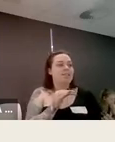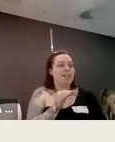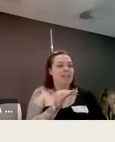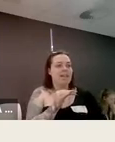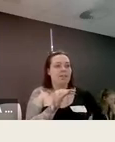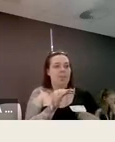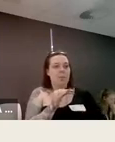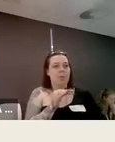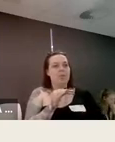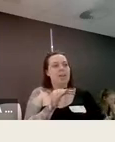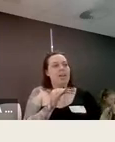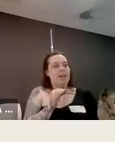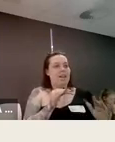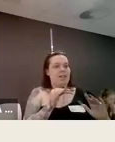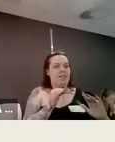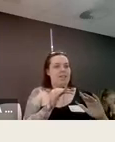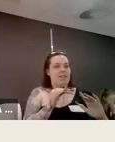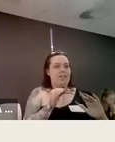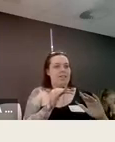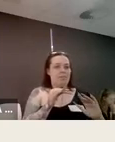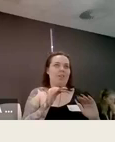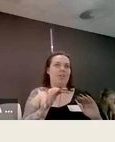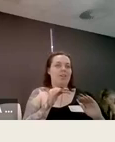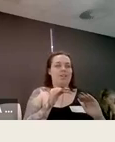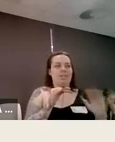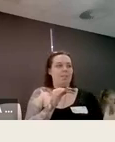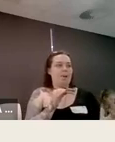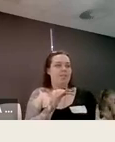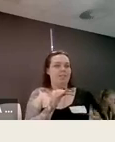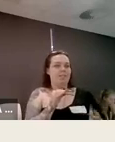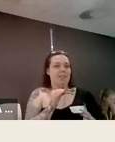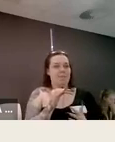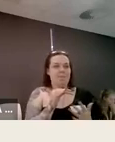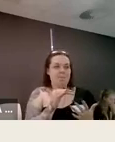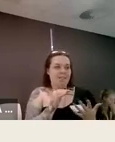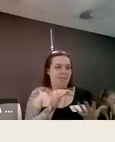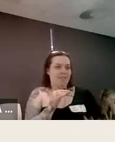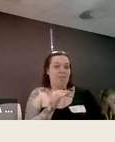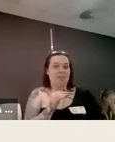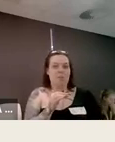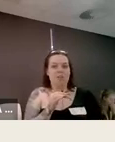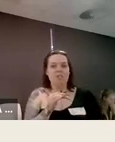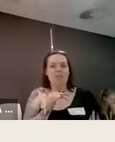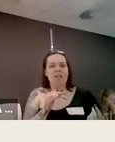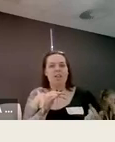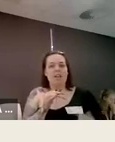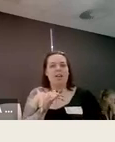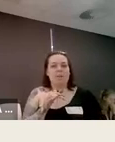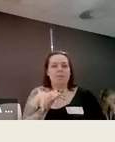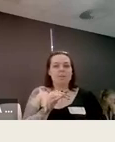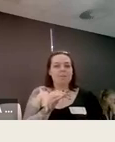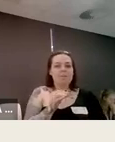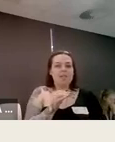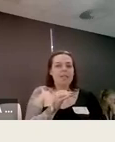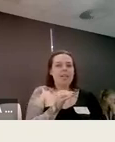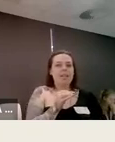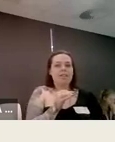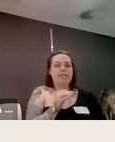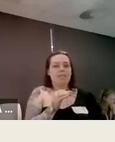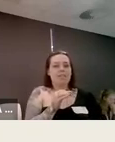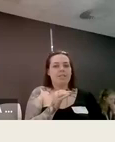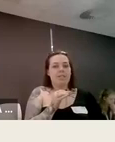graduate they're less likely to have support and we know that on a holistic basis that makes everything much worse um